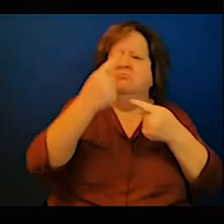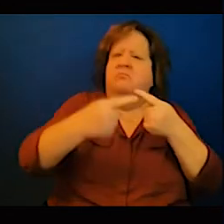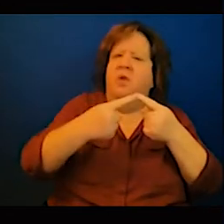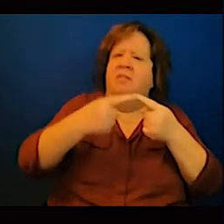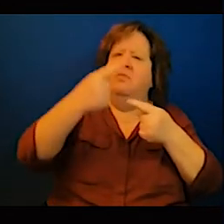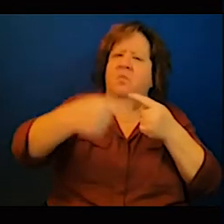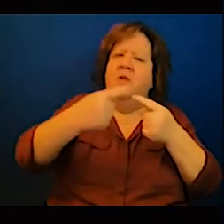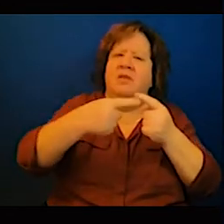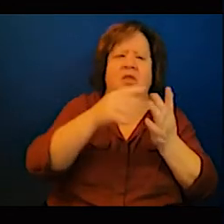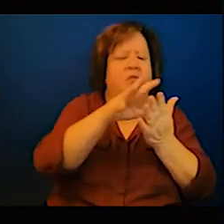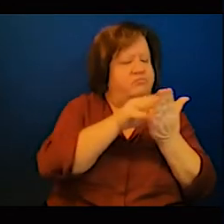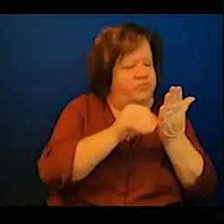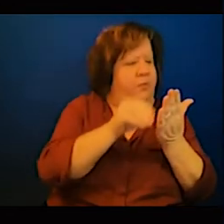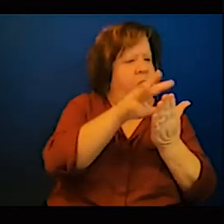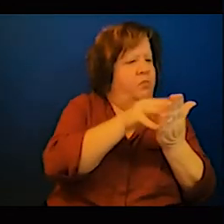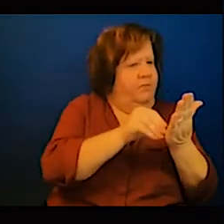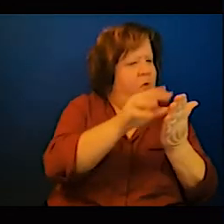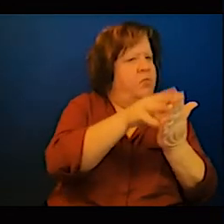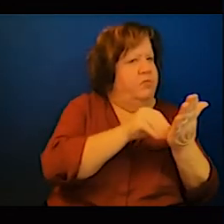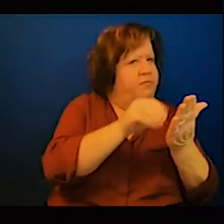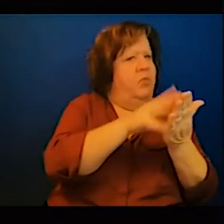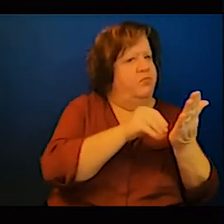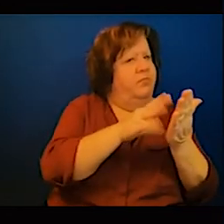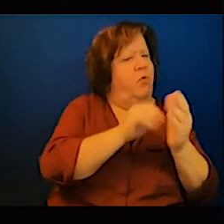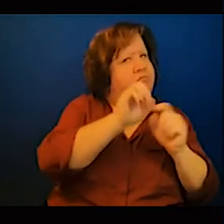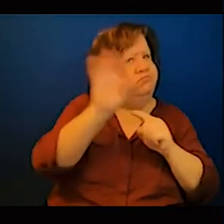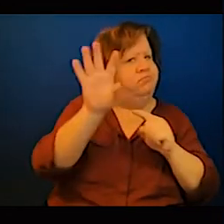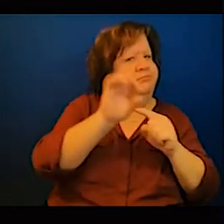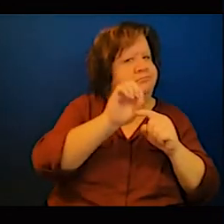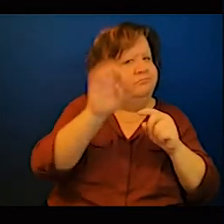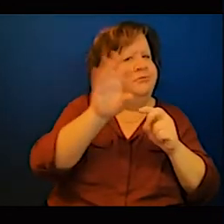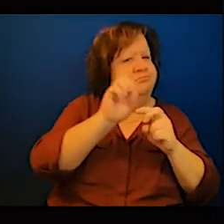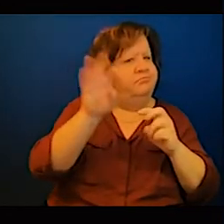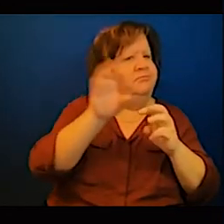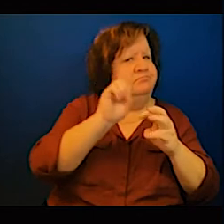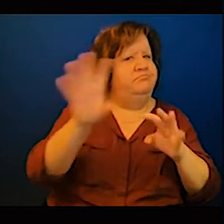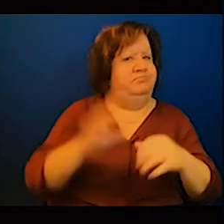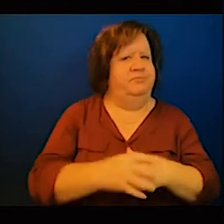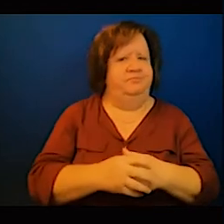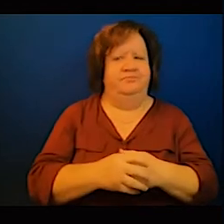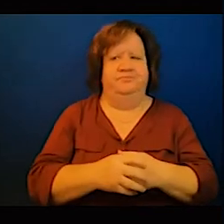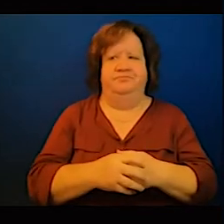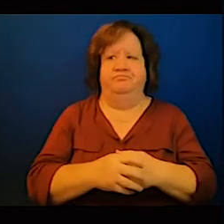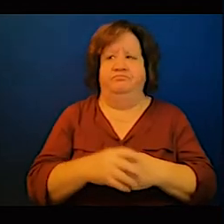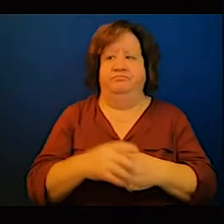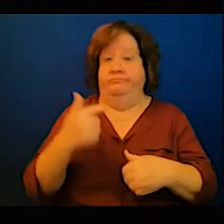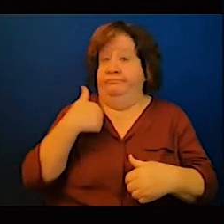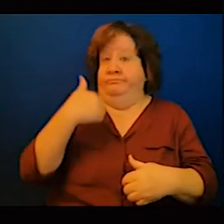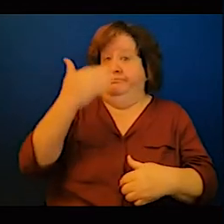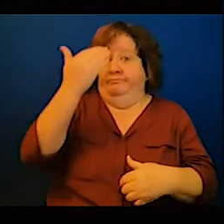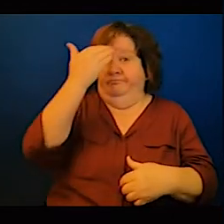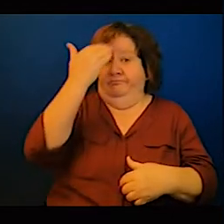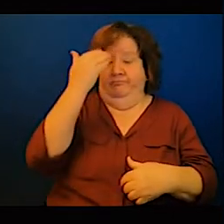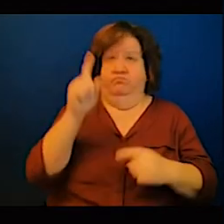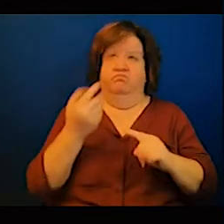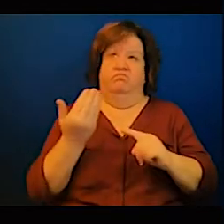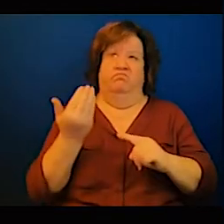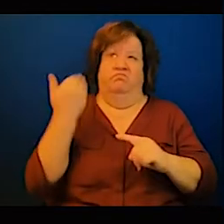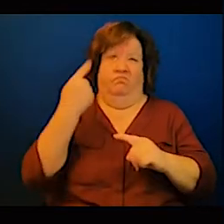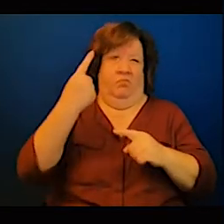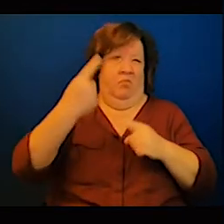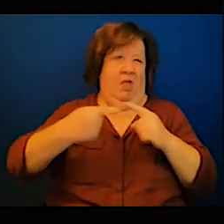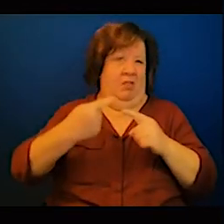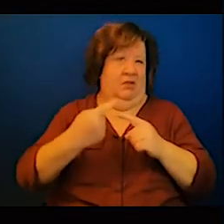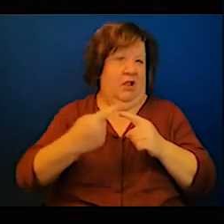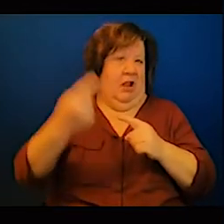made commitments by for 2020 it's the three countries in Africa that were able to produce the reports leave alone realization of the actions